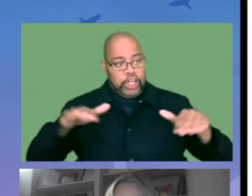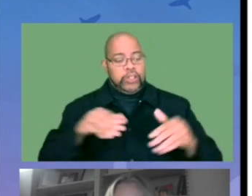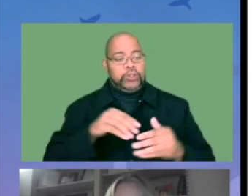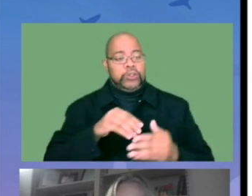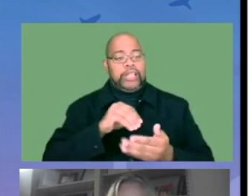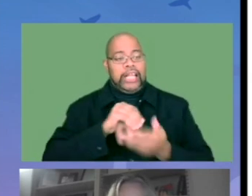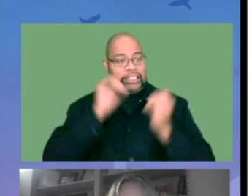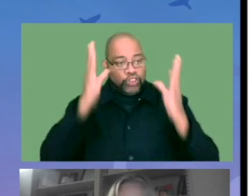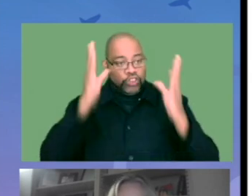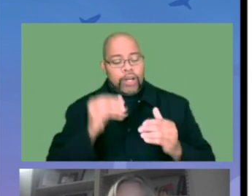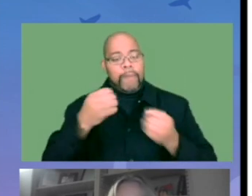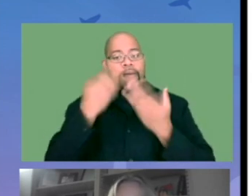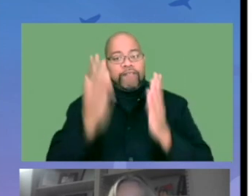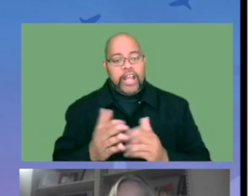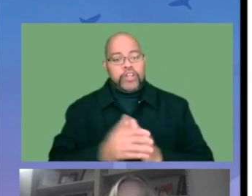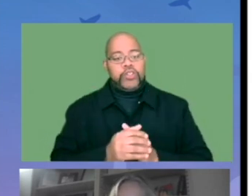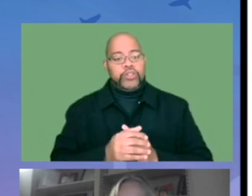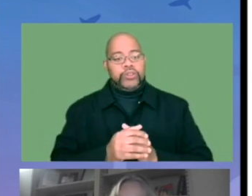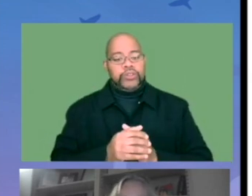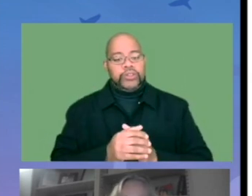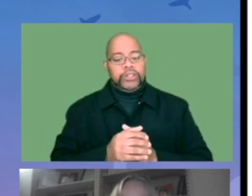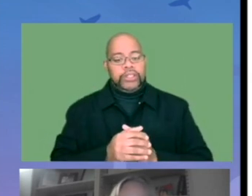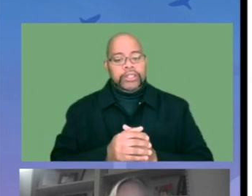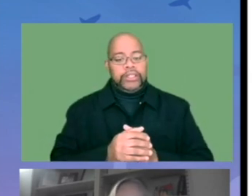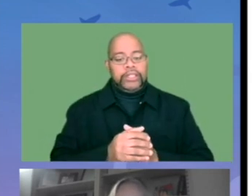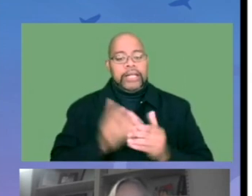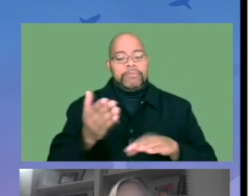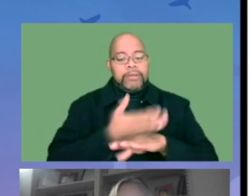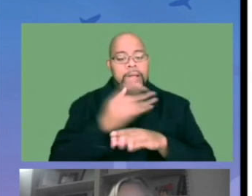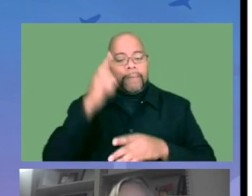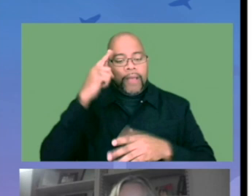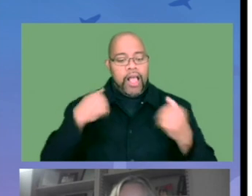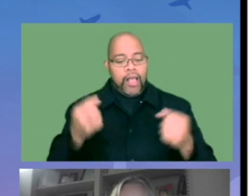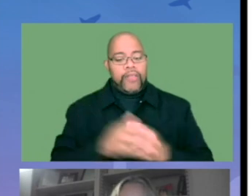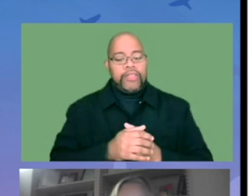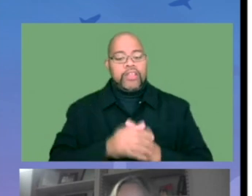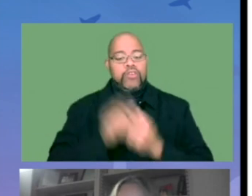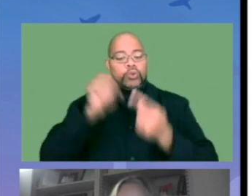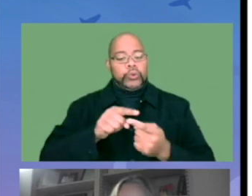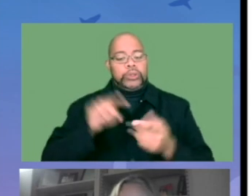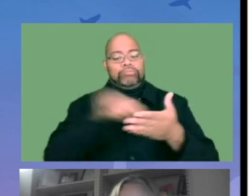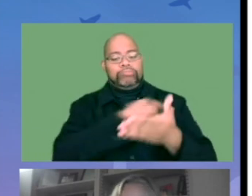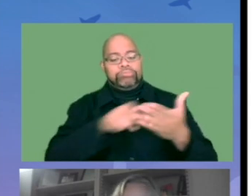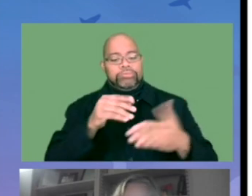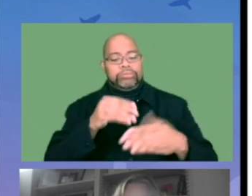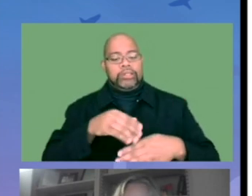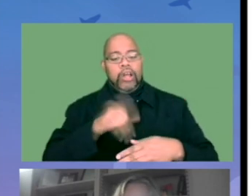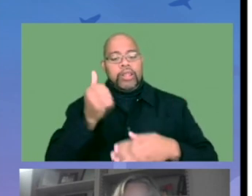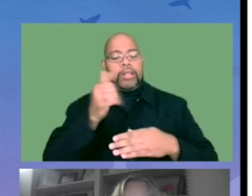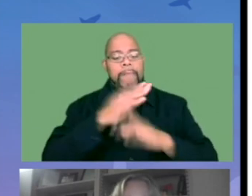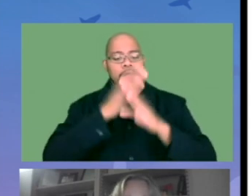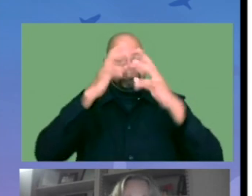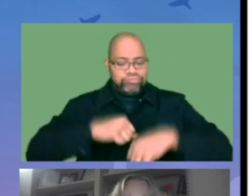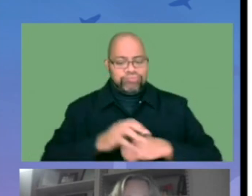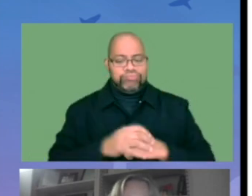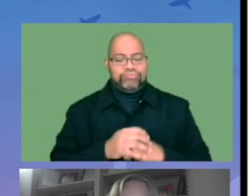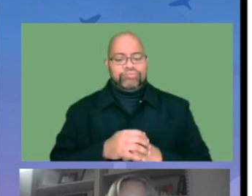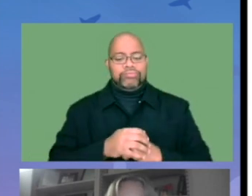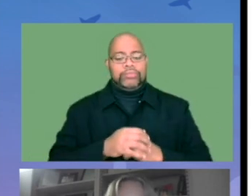for each and every child, student, educator, and provider, enhancing mental health literacy and reducing stigma and other barriers to access,